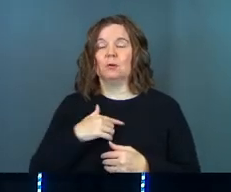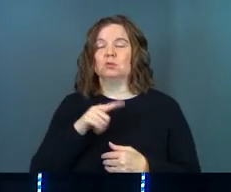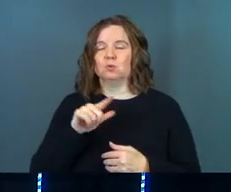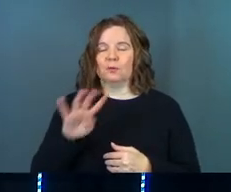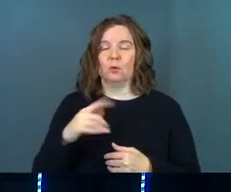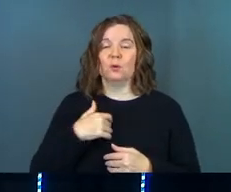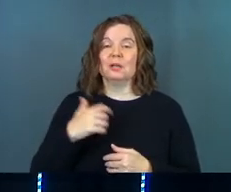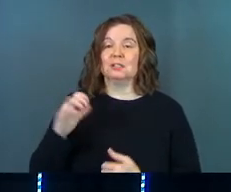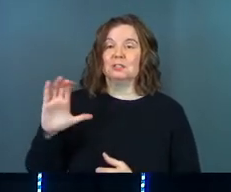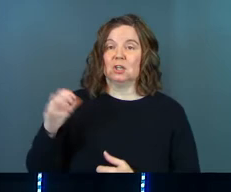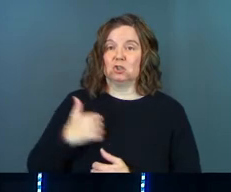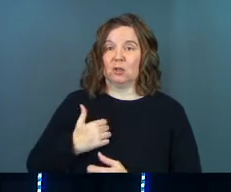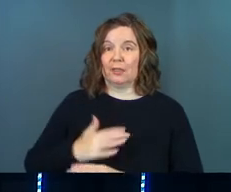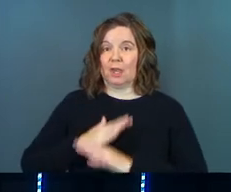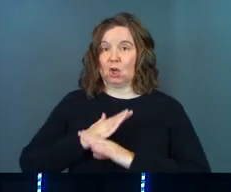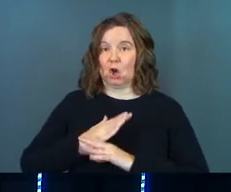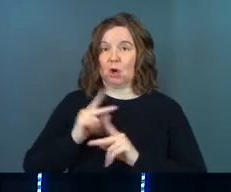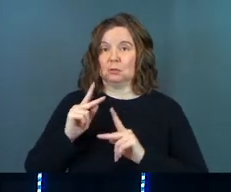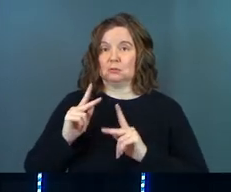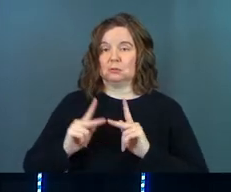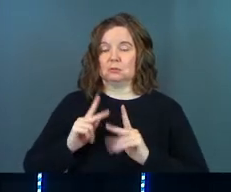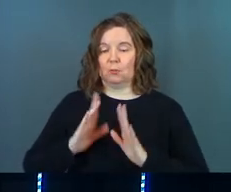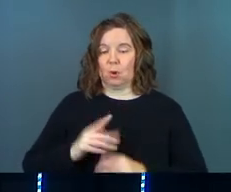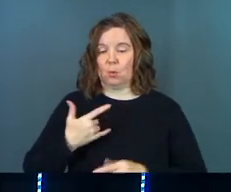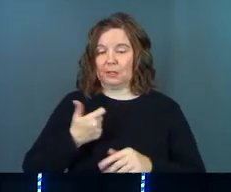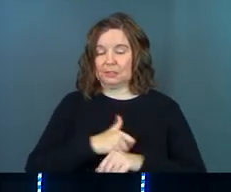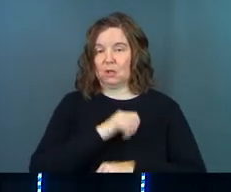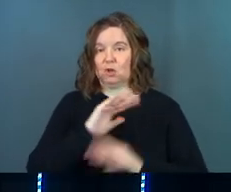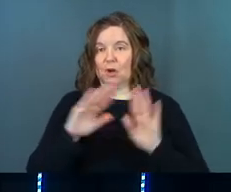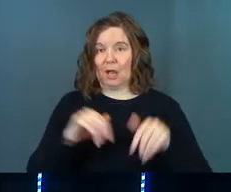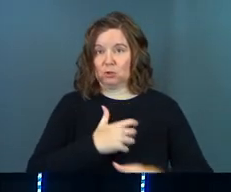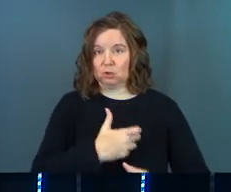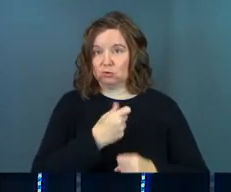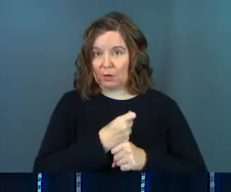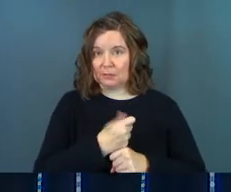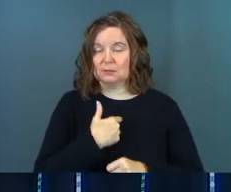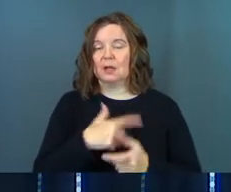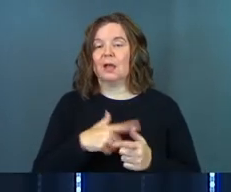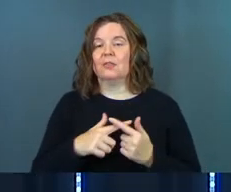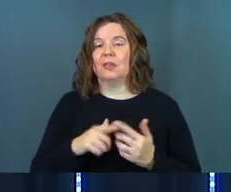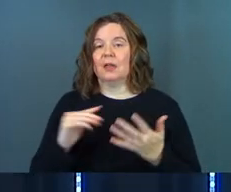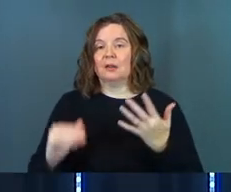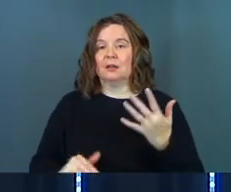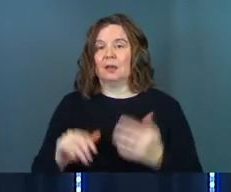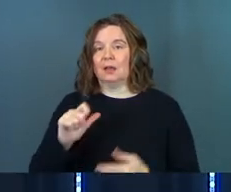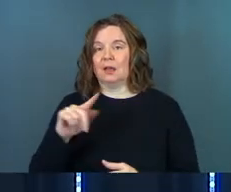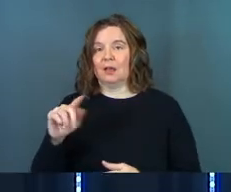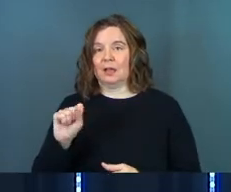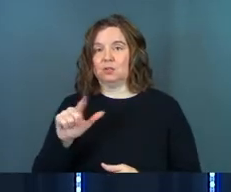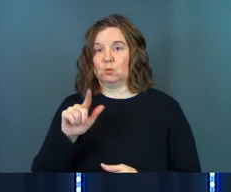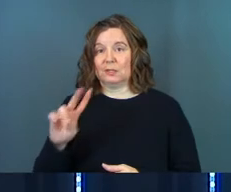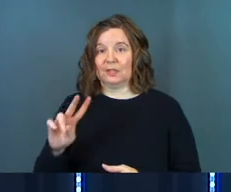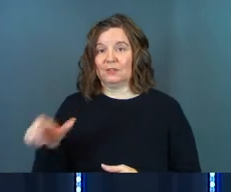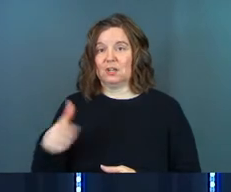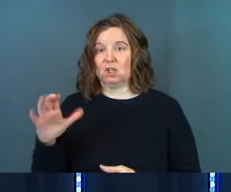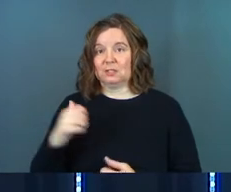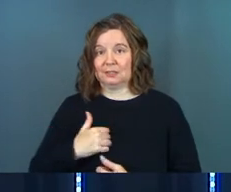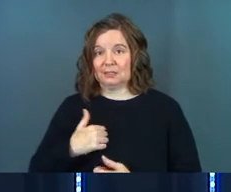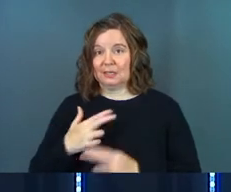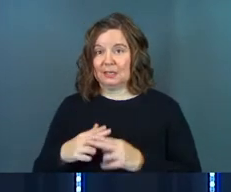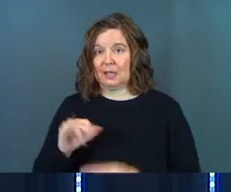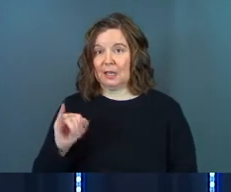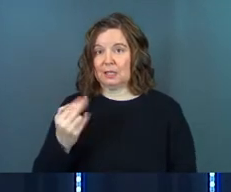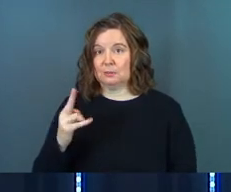centurion that guards Paul while he's under house arrest and treats him very well. And then in Acts 27, it's another centurion named